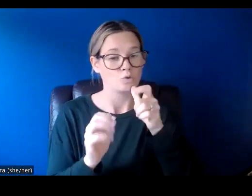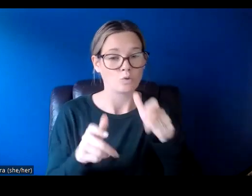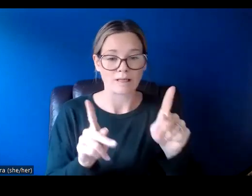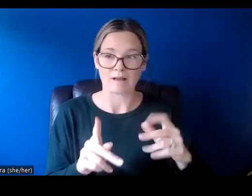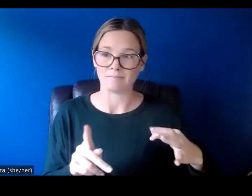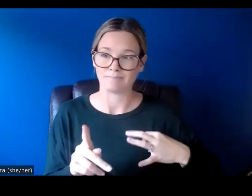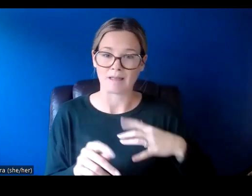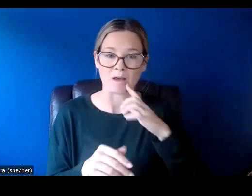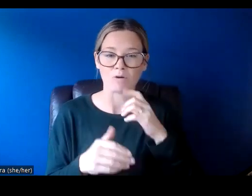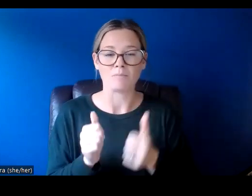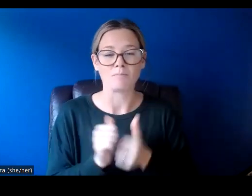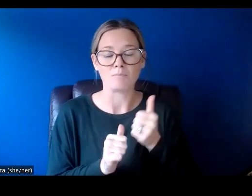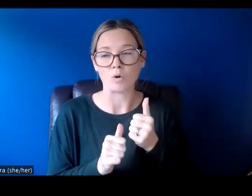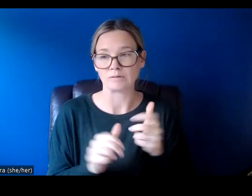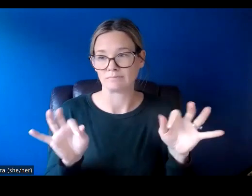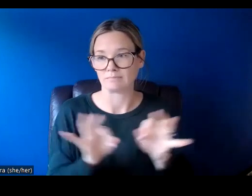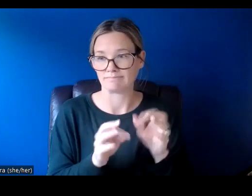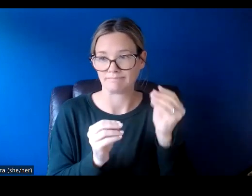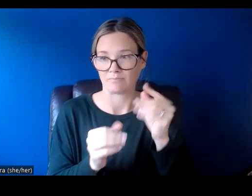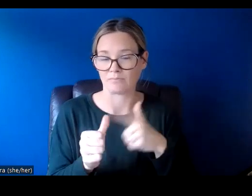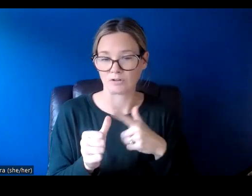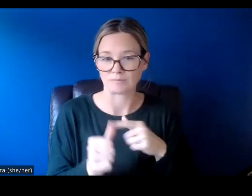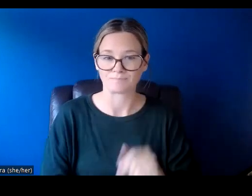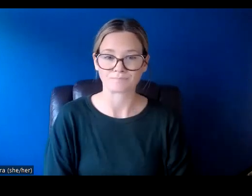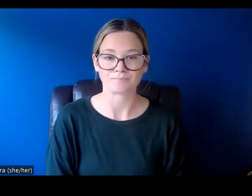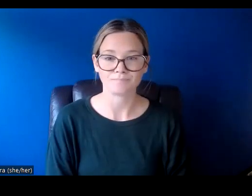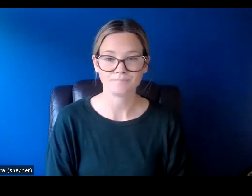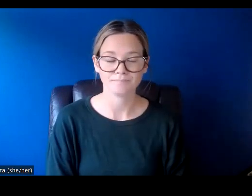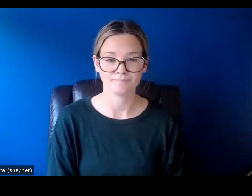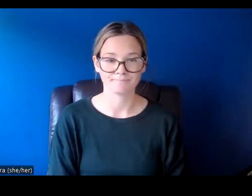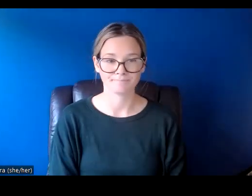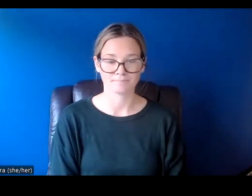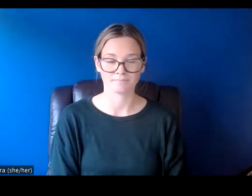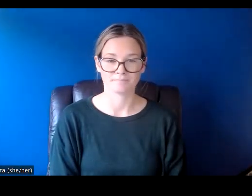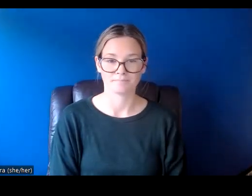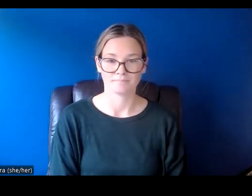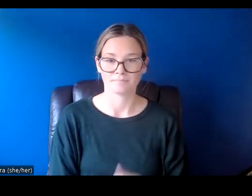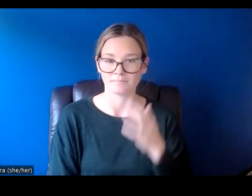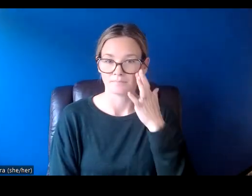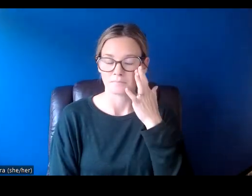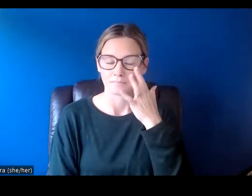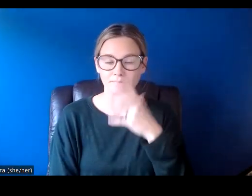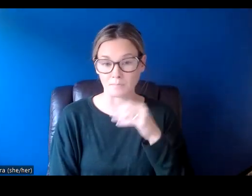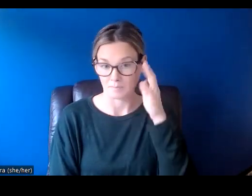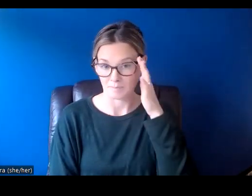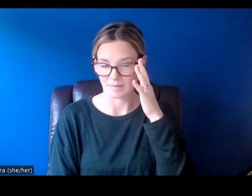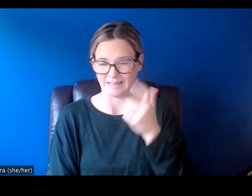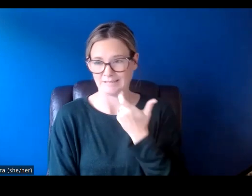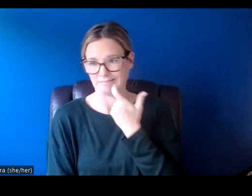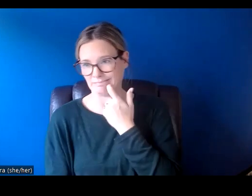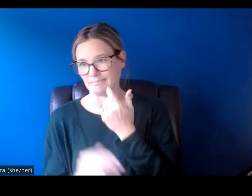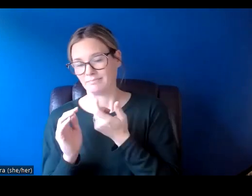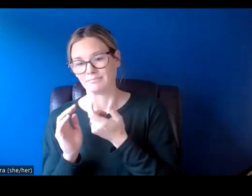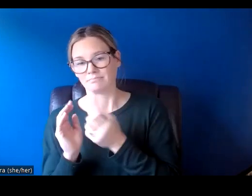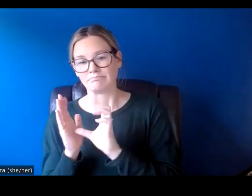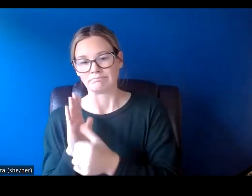We're going to go over the most pertinent details here. So this is going to reiterate what I said before, but